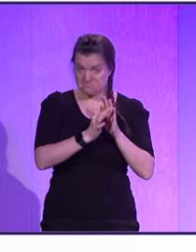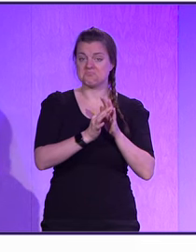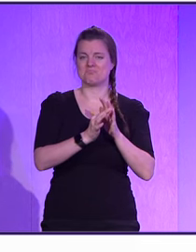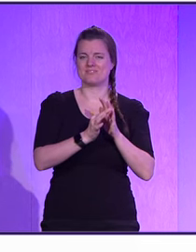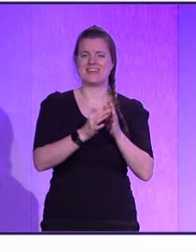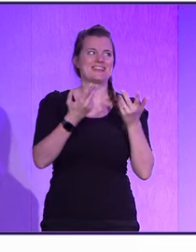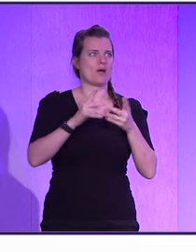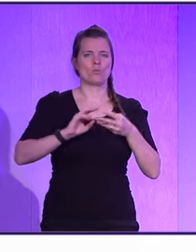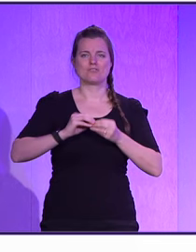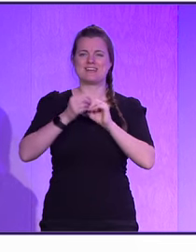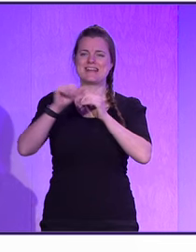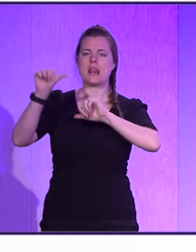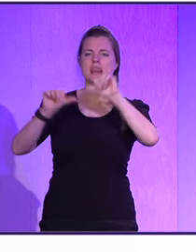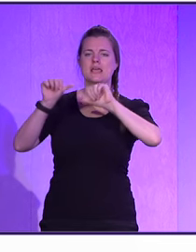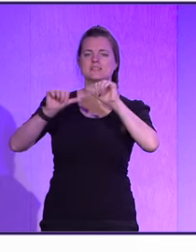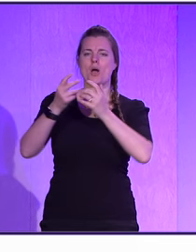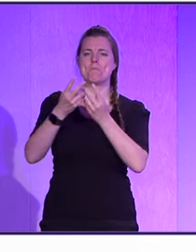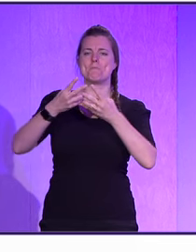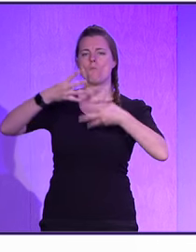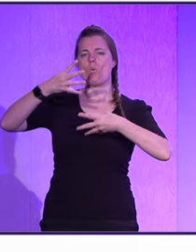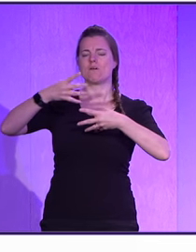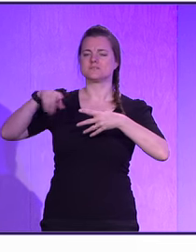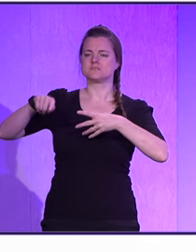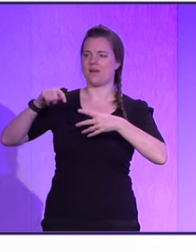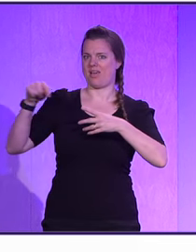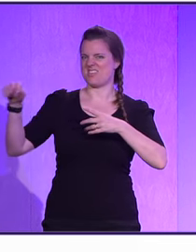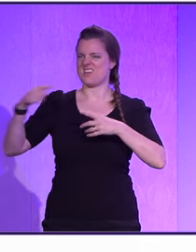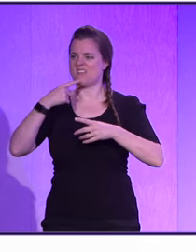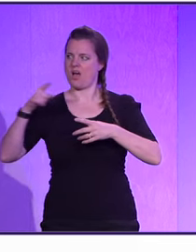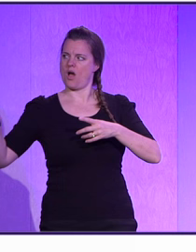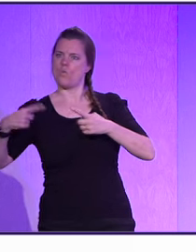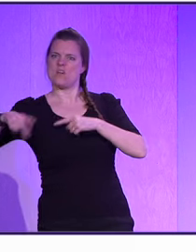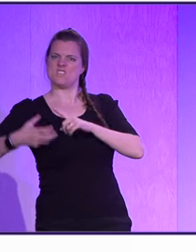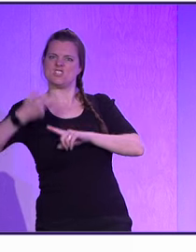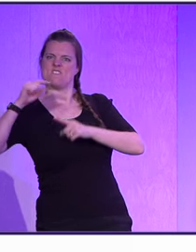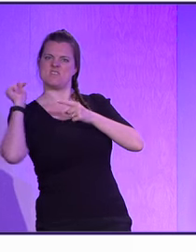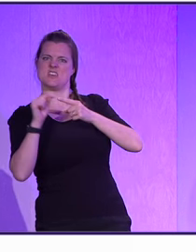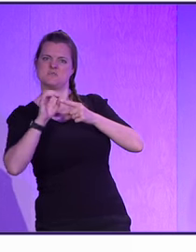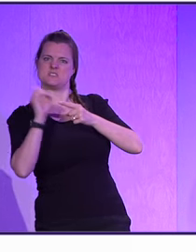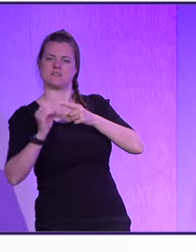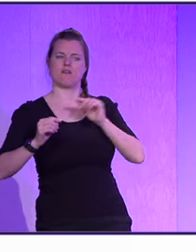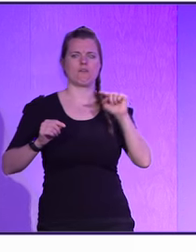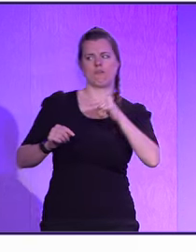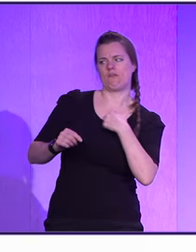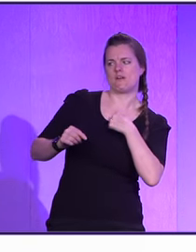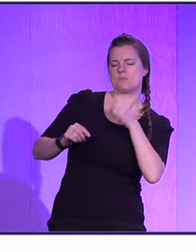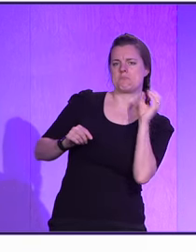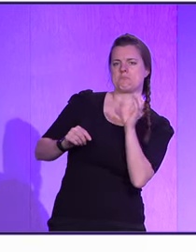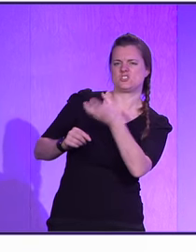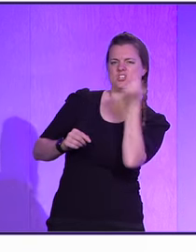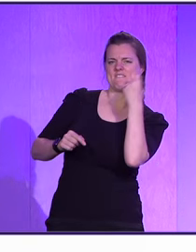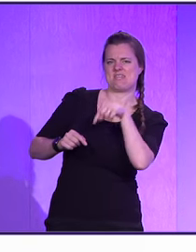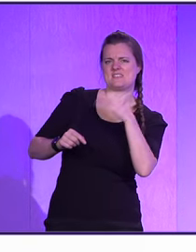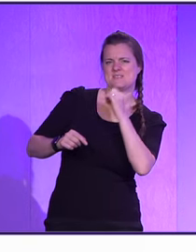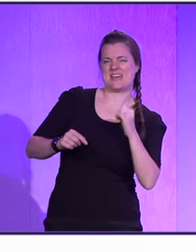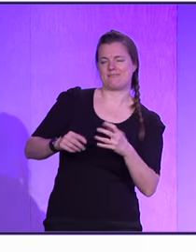one's trying to say that they're better than the other. You know, it's what I use from this is I see how people are doing things differently. So, for